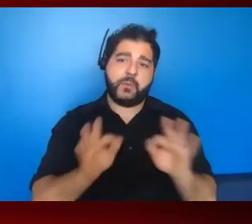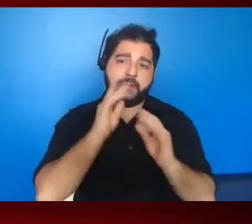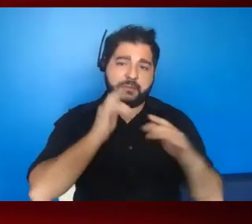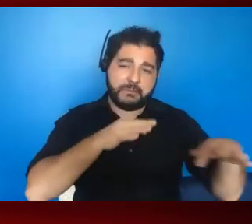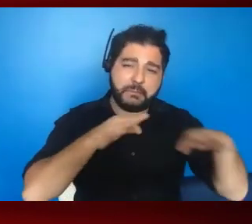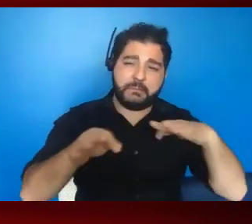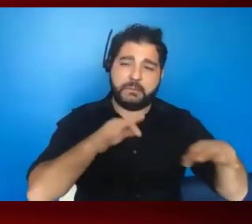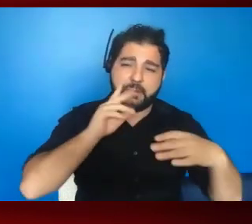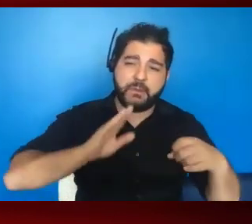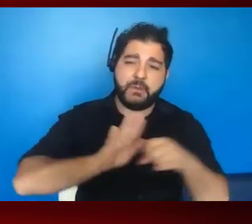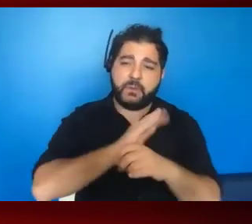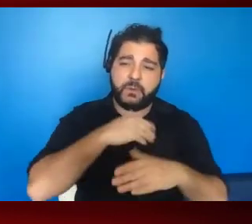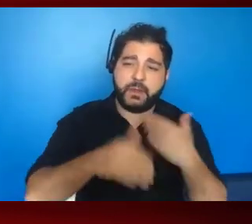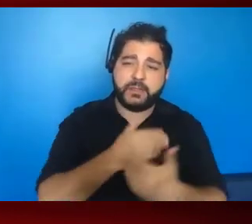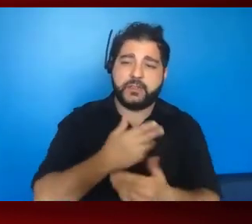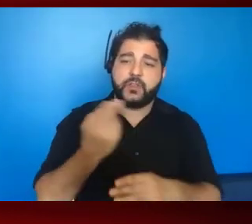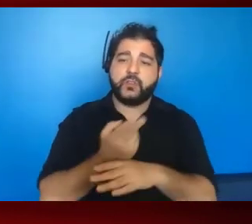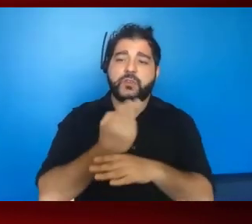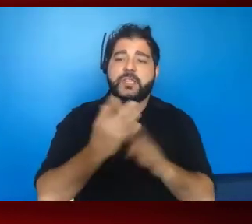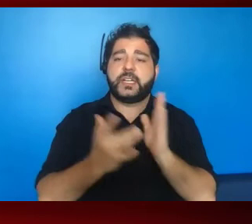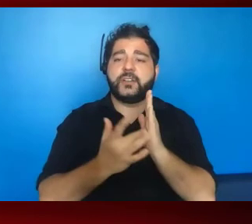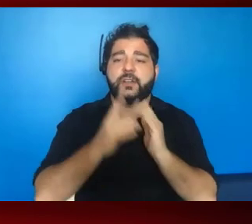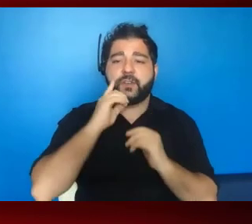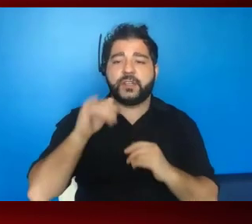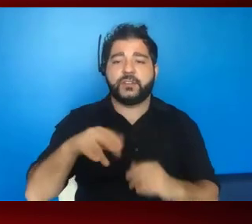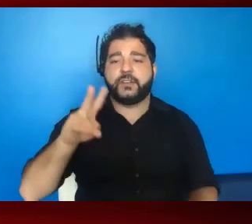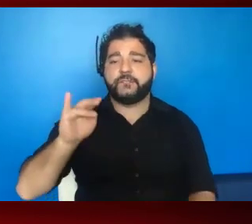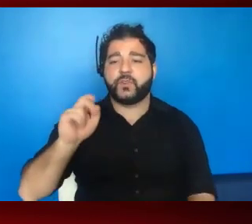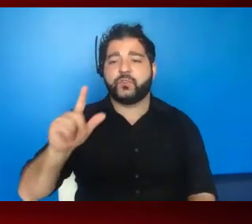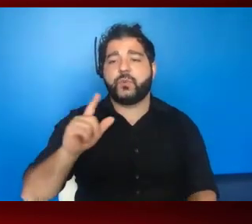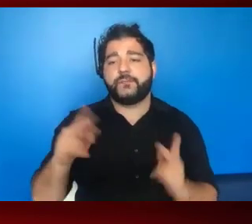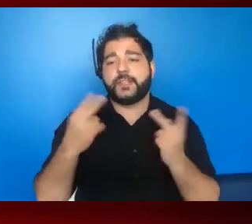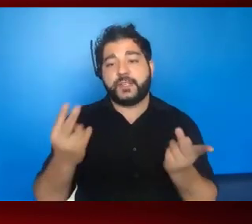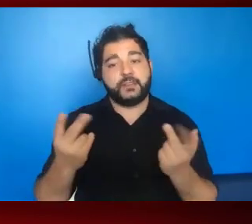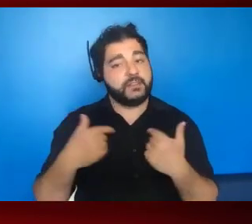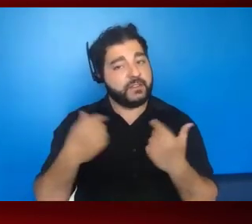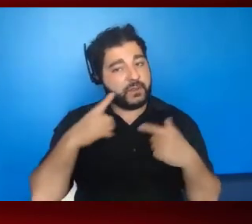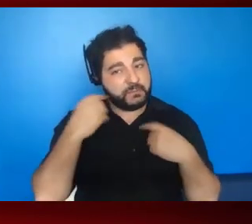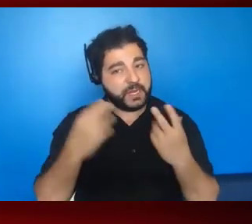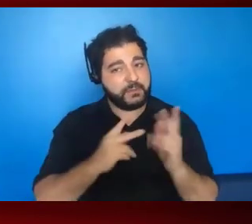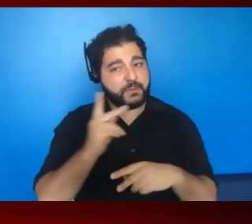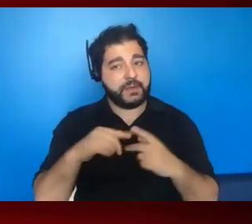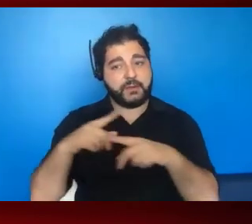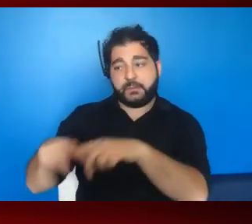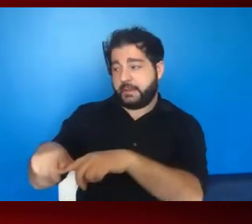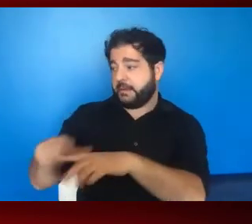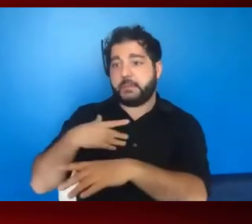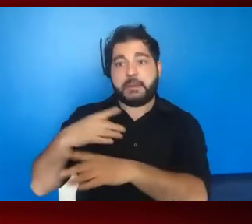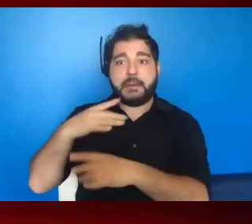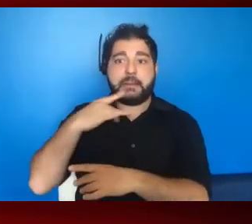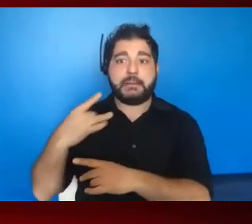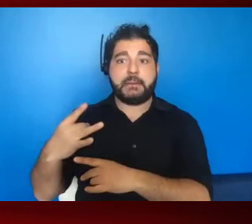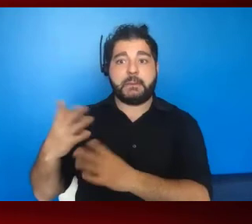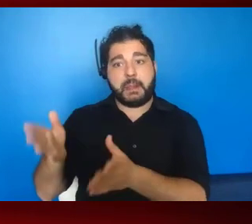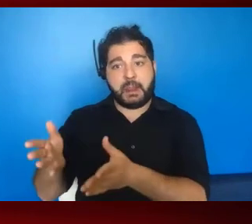the whole process, how to use the technology to do these virtual visits. It can be, you know, for me, you know, I need to rely on my 18 year old to understand all this